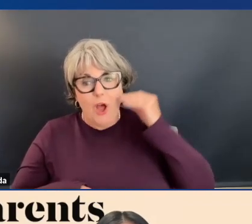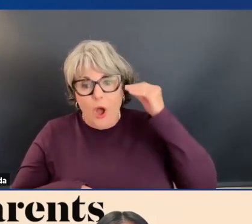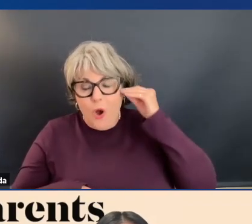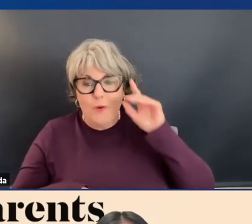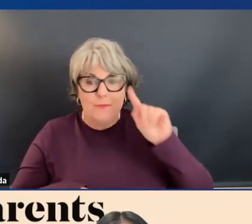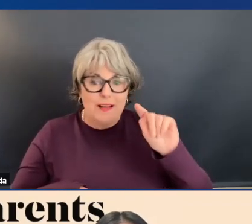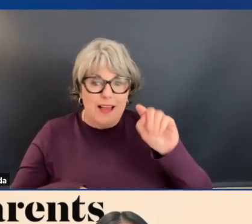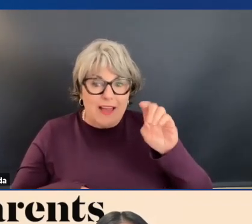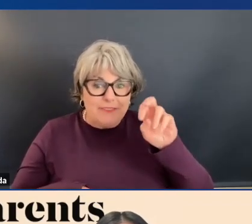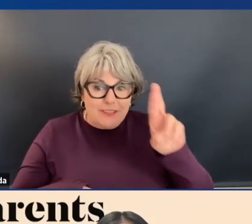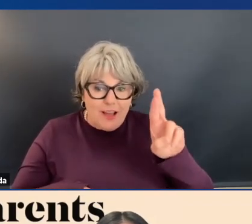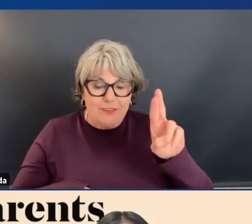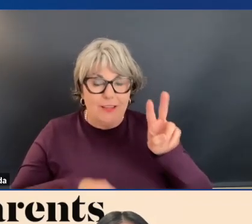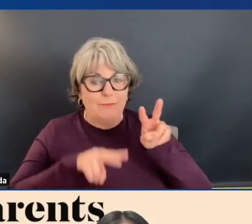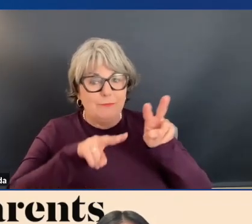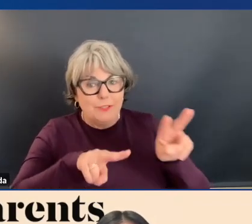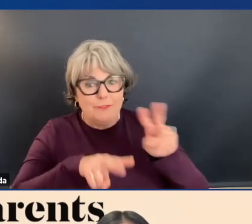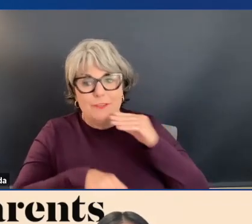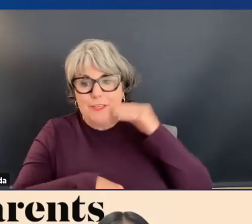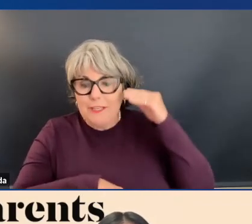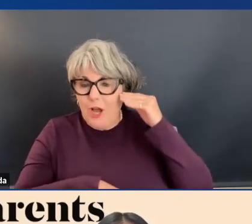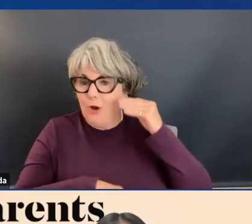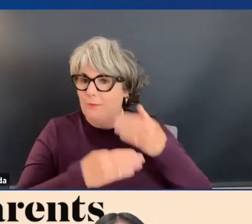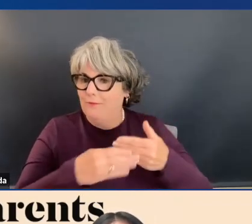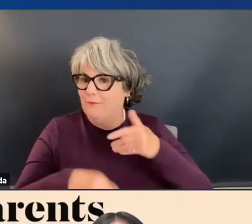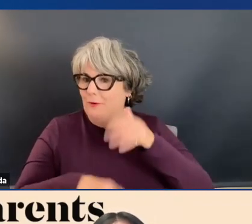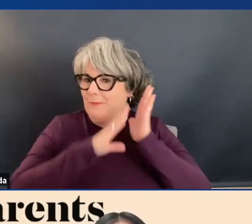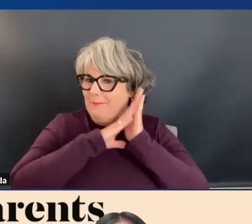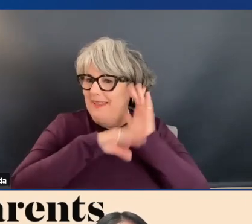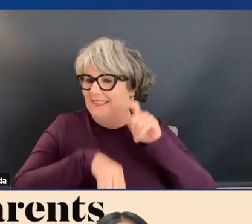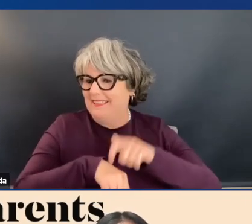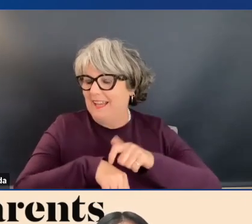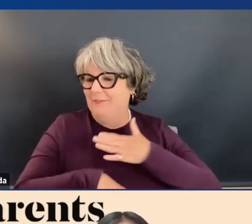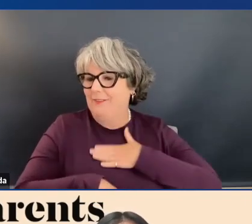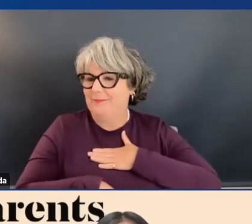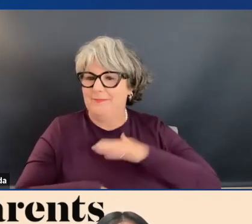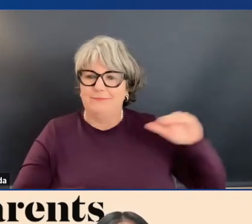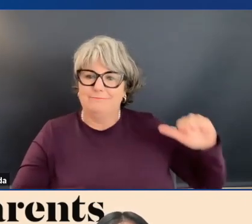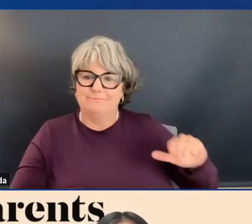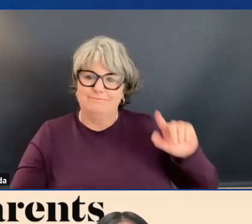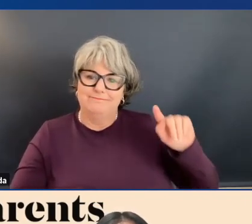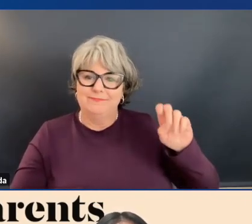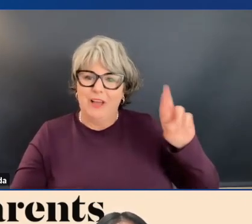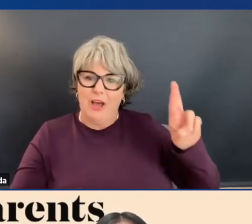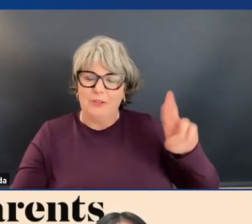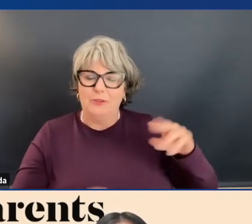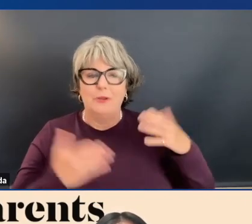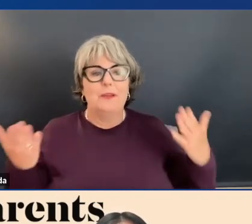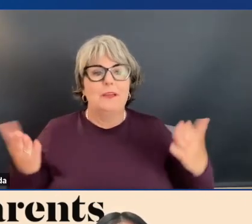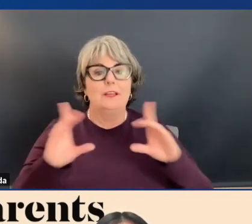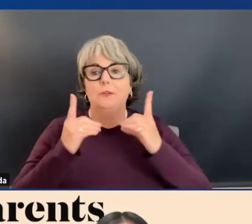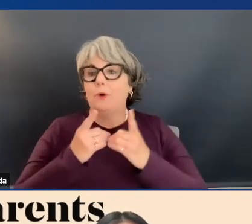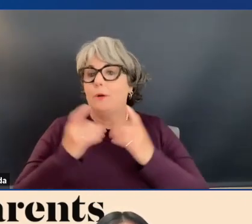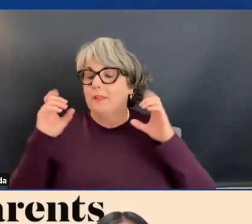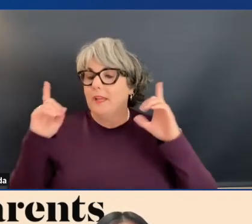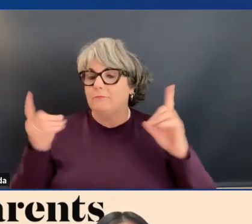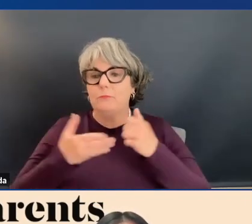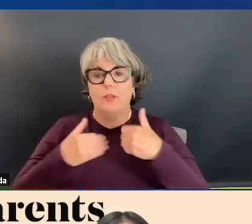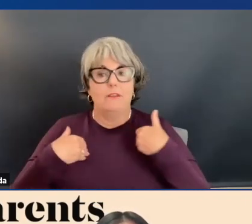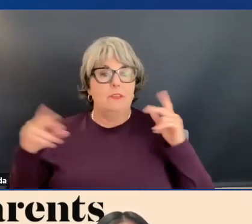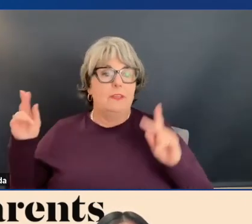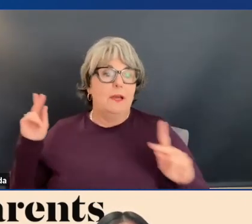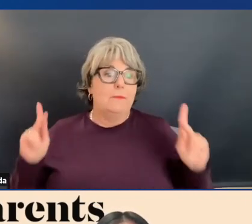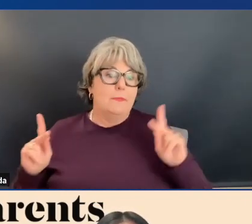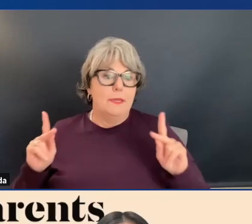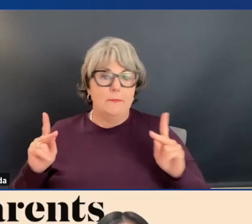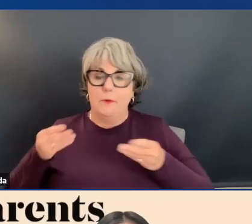I'm also looking forward to getting home, hopefully a time for bedtime. But here at the department, we help young people